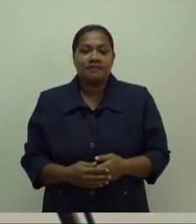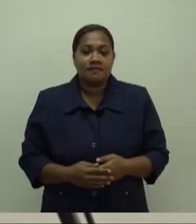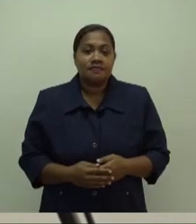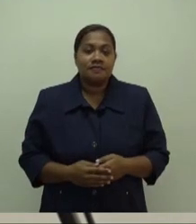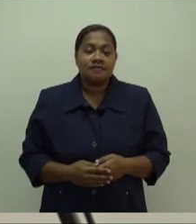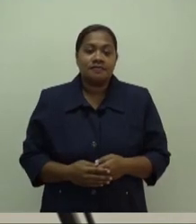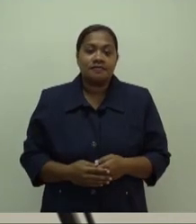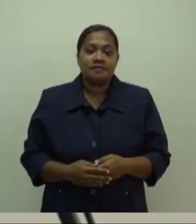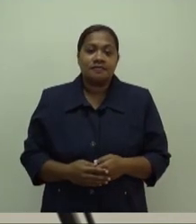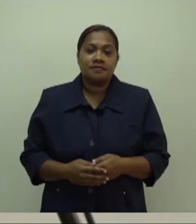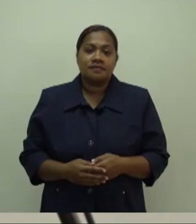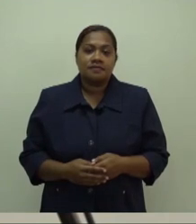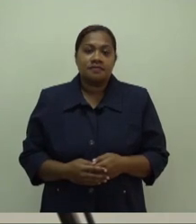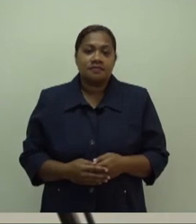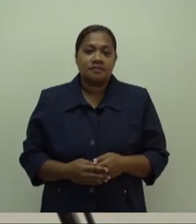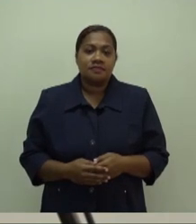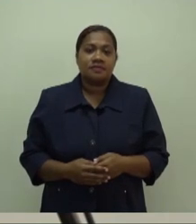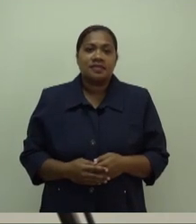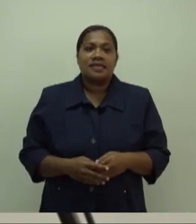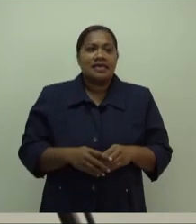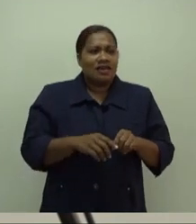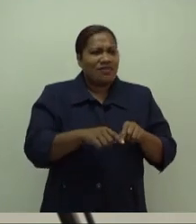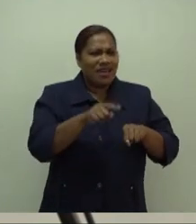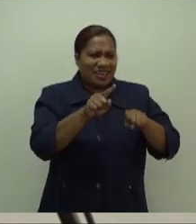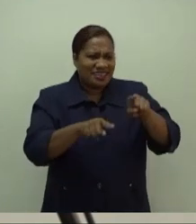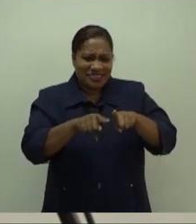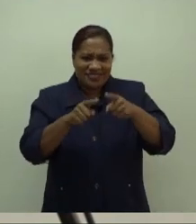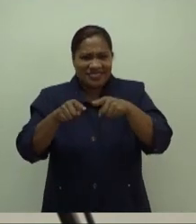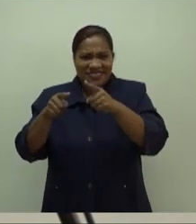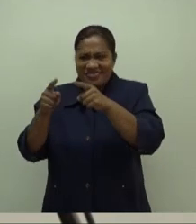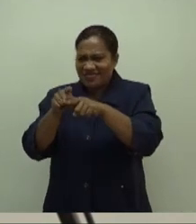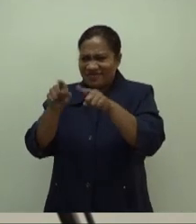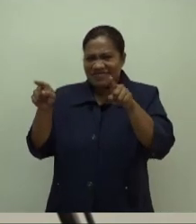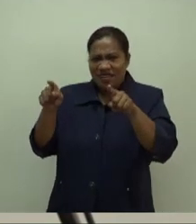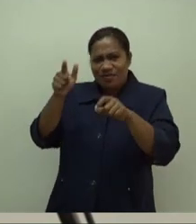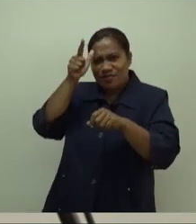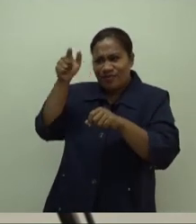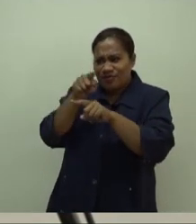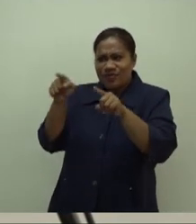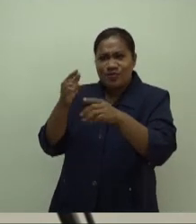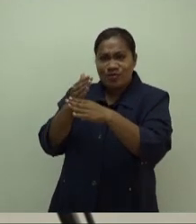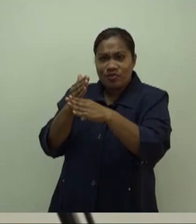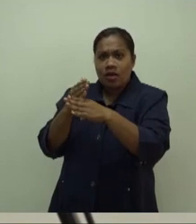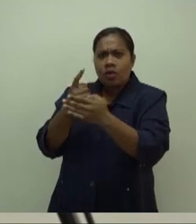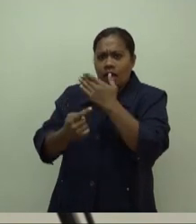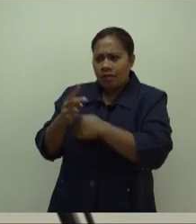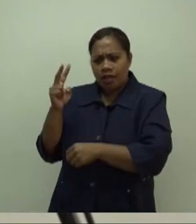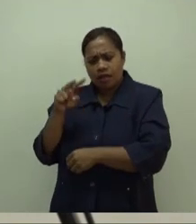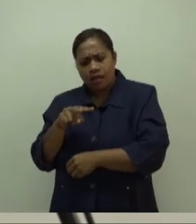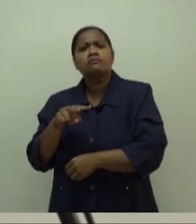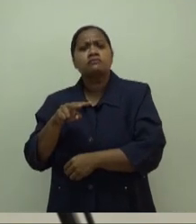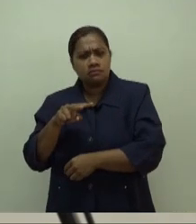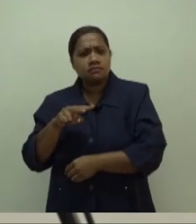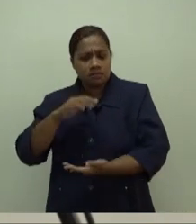Also, various employers also can vouch for this decreasing trend in that there is a decreasing COVID-related